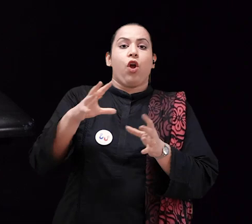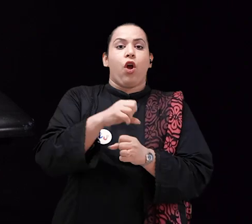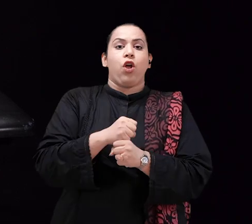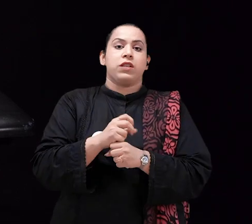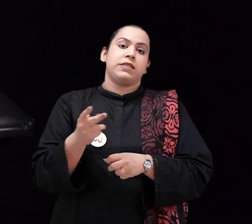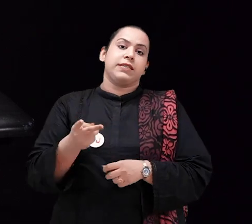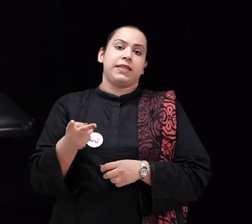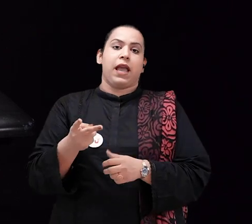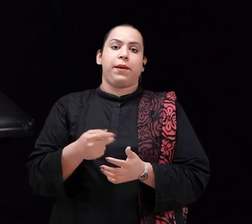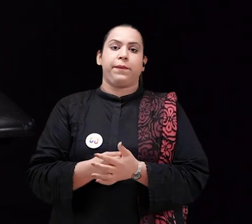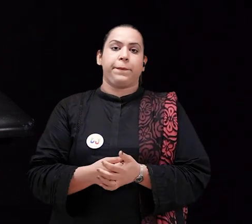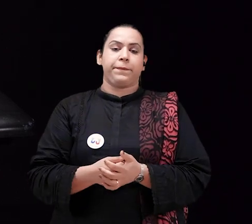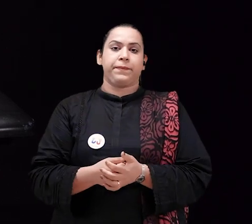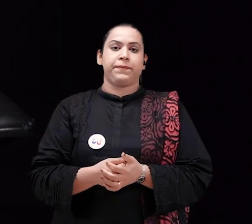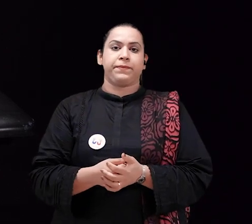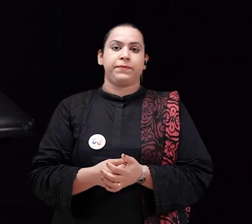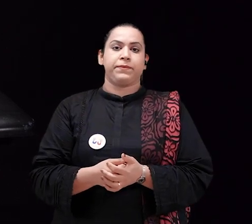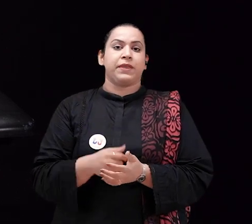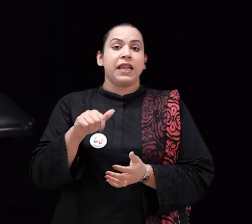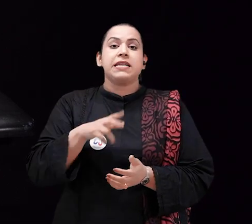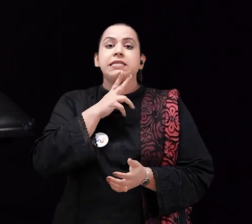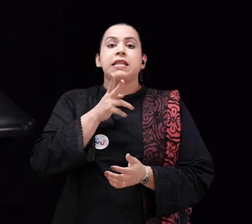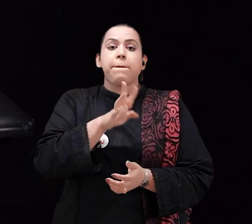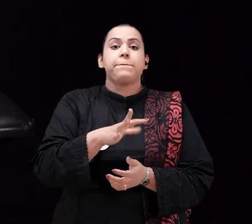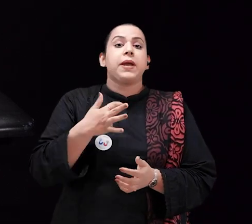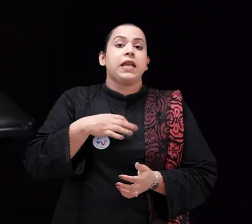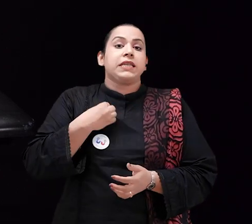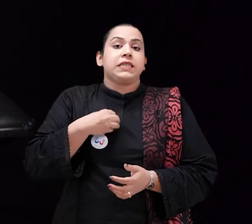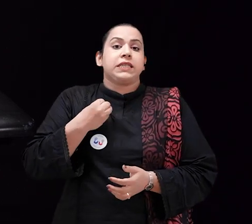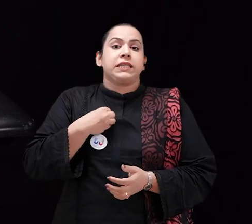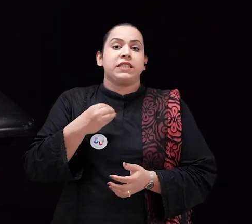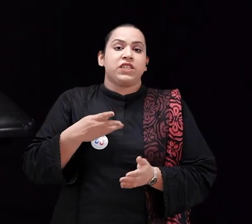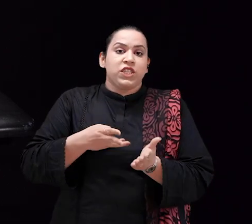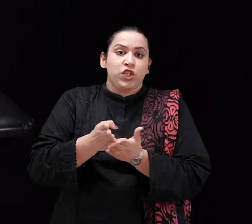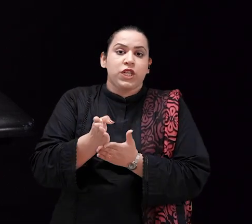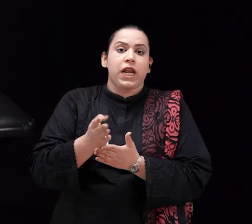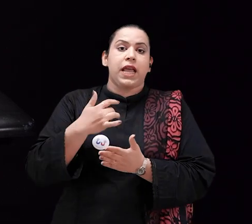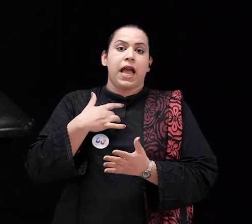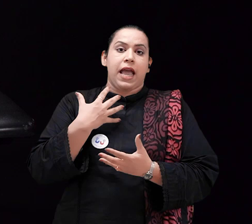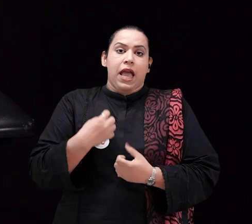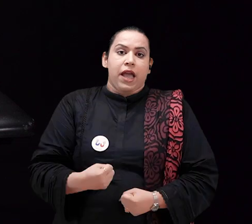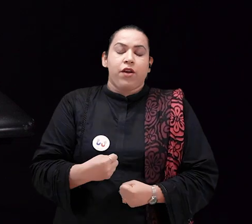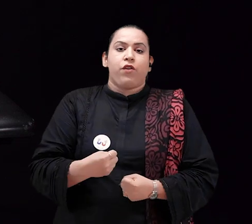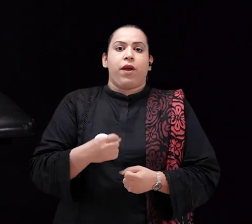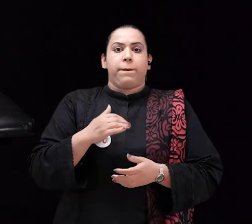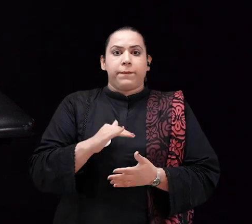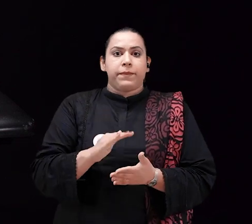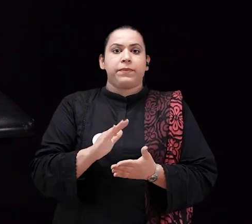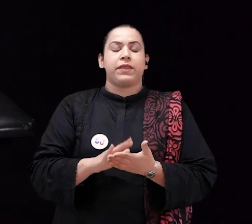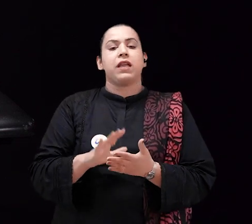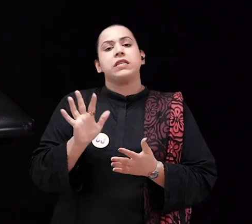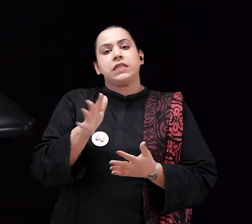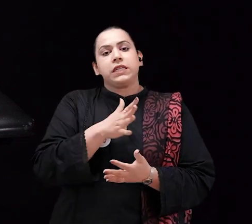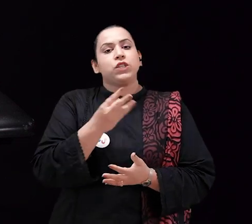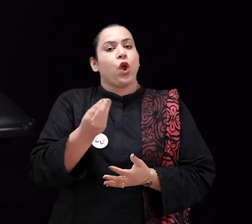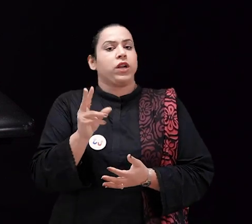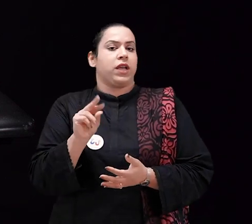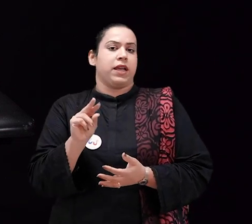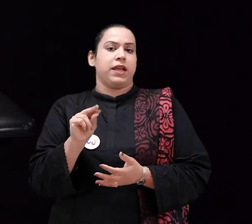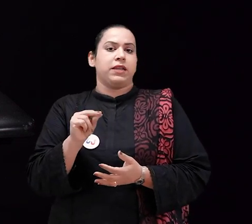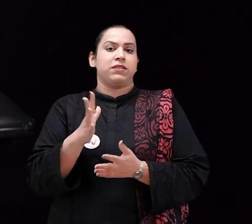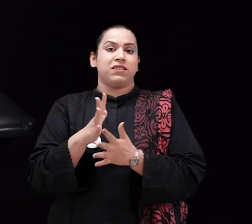are all the same. So, it has been an interesting journey. I have done my bit. has not been easy.